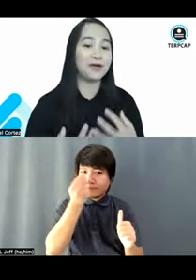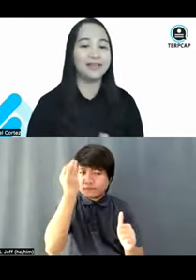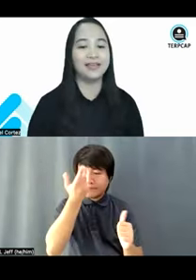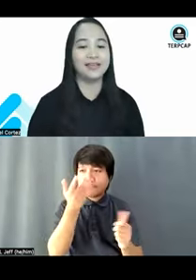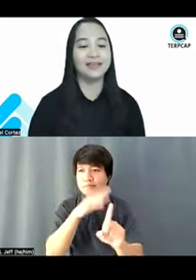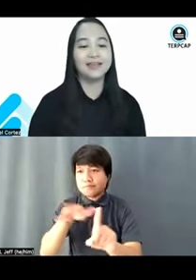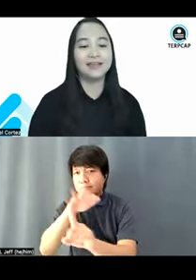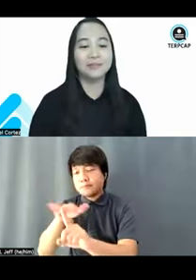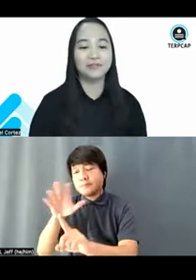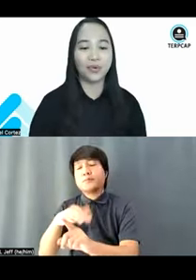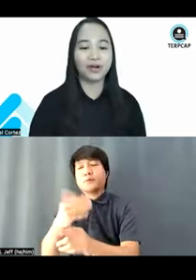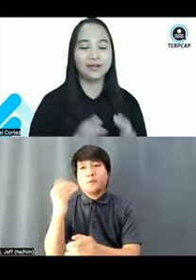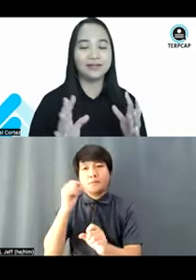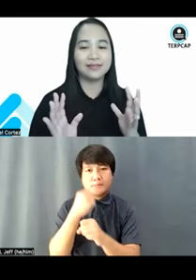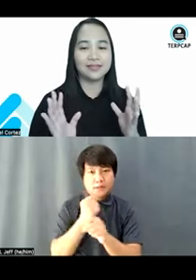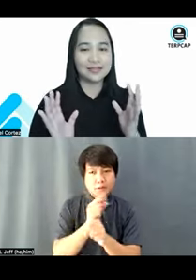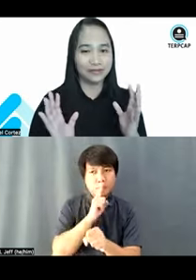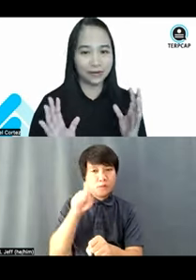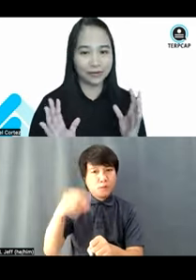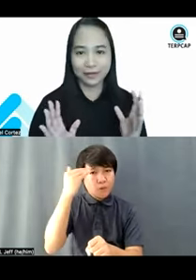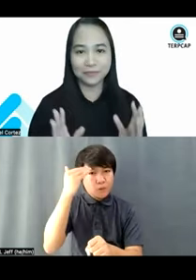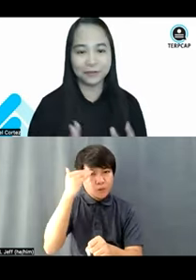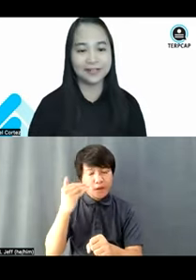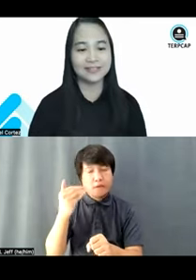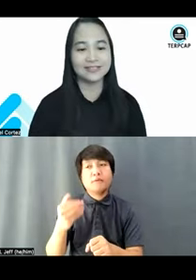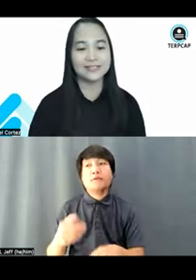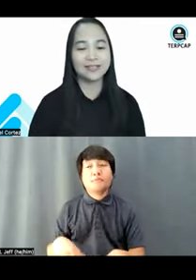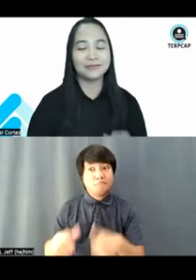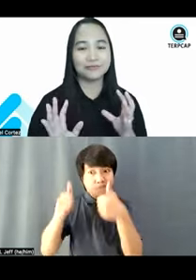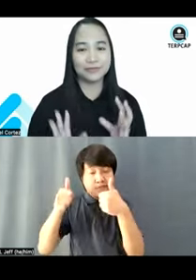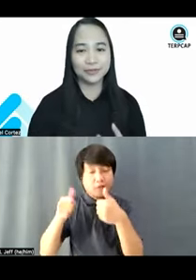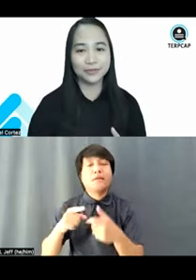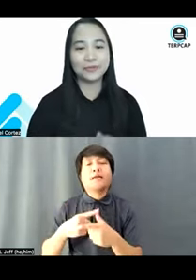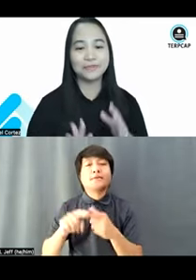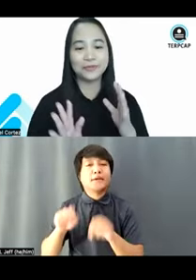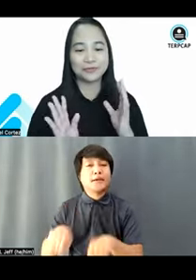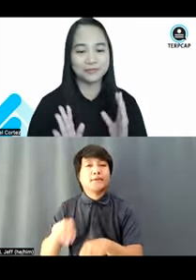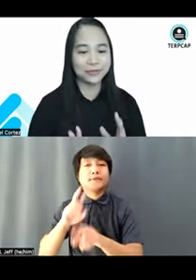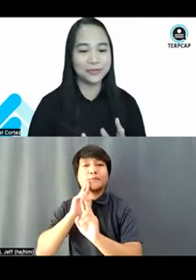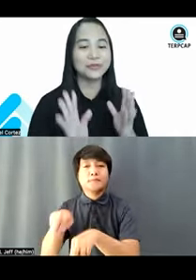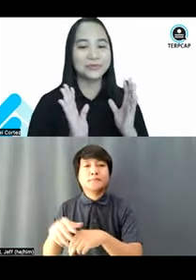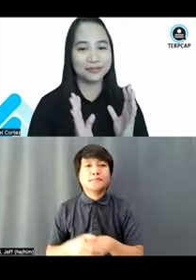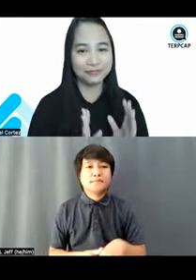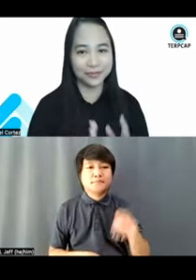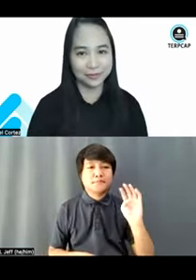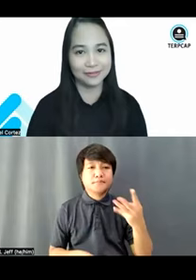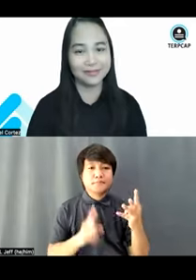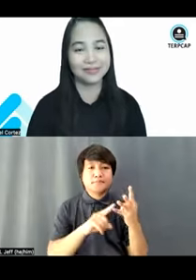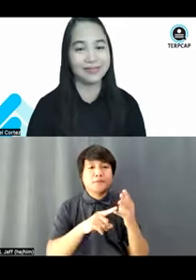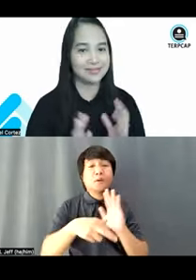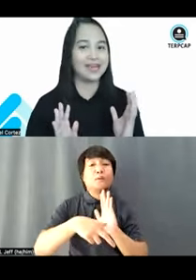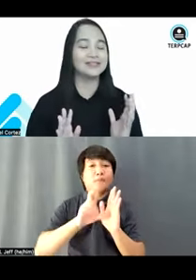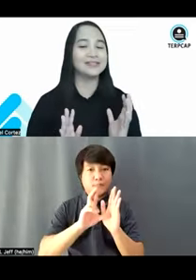responding. Number four, this is very, very important. Review, review, review,